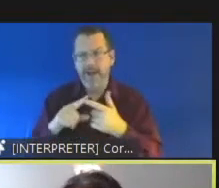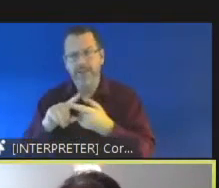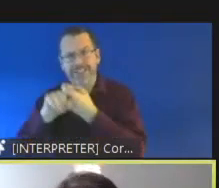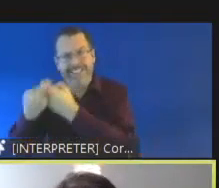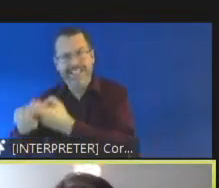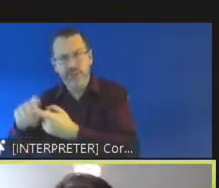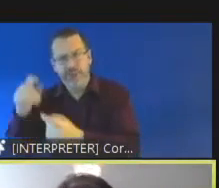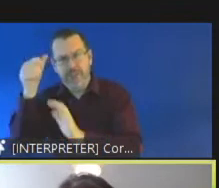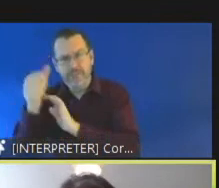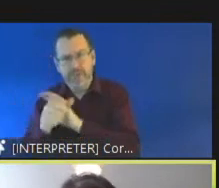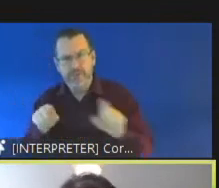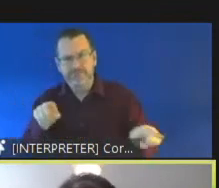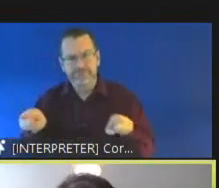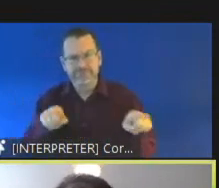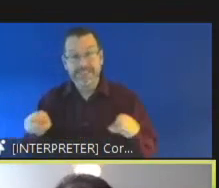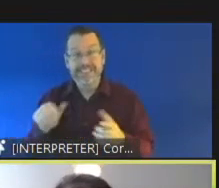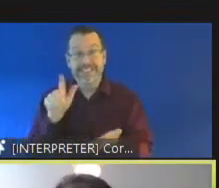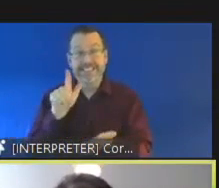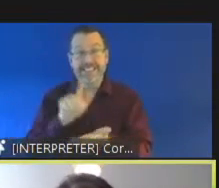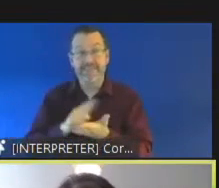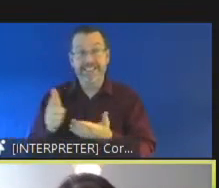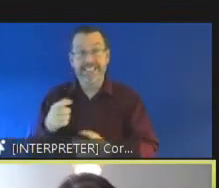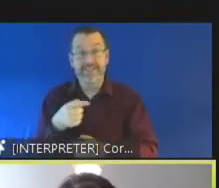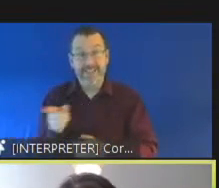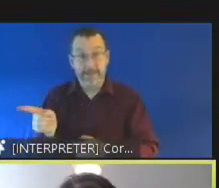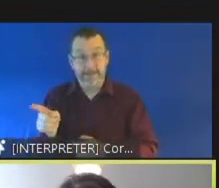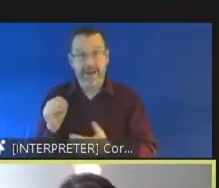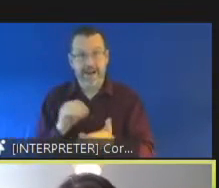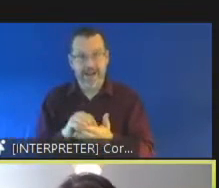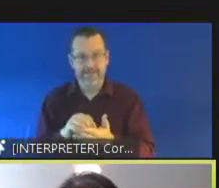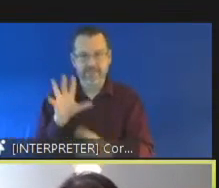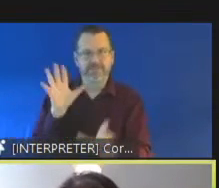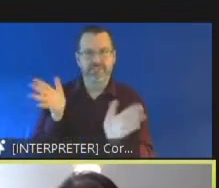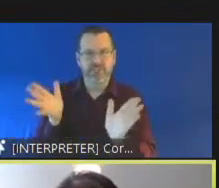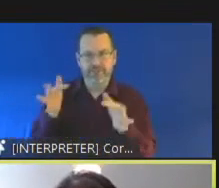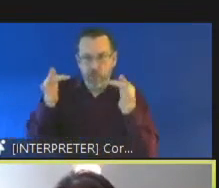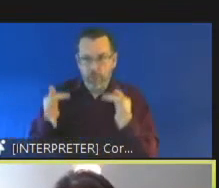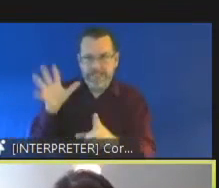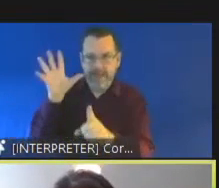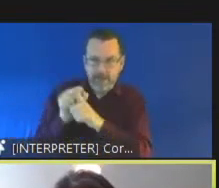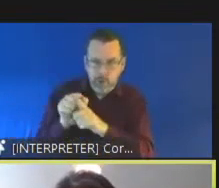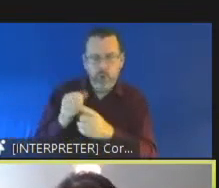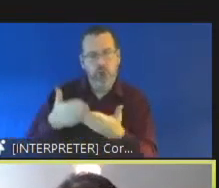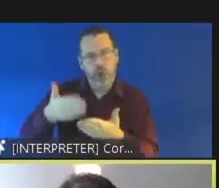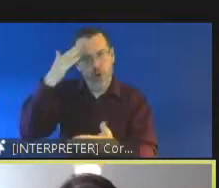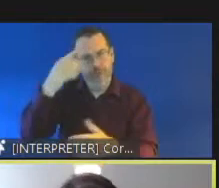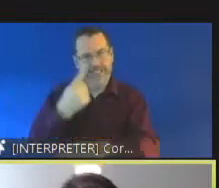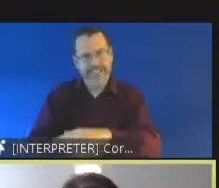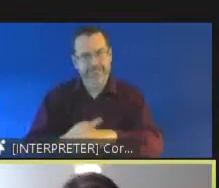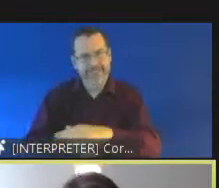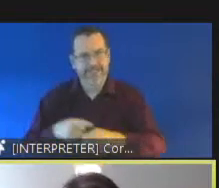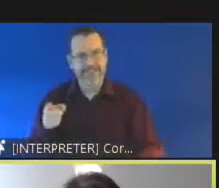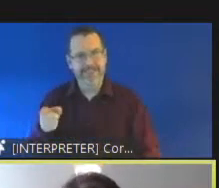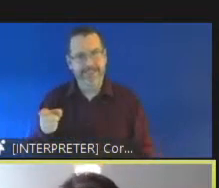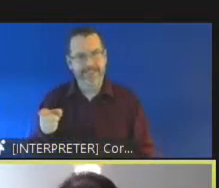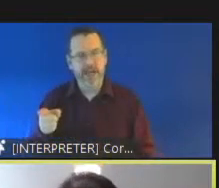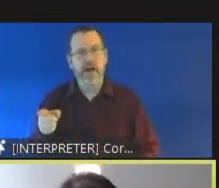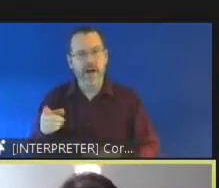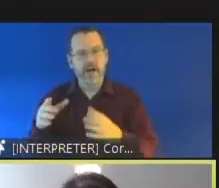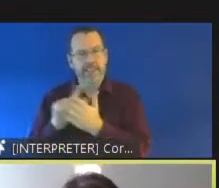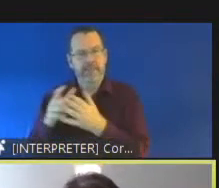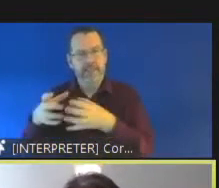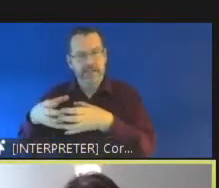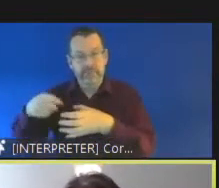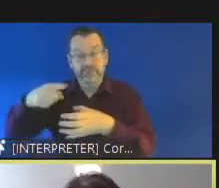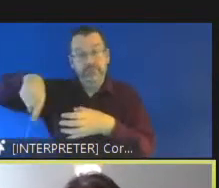17 of those had a diagnosed learning disability and then when we broke that down we thought of those 17 10 were not